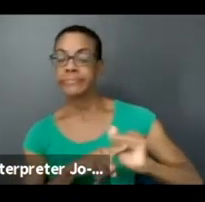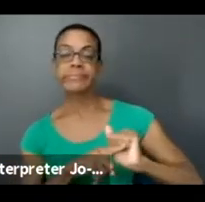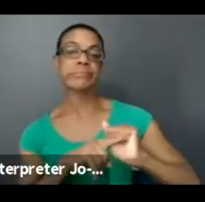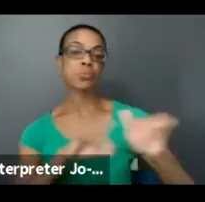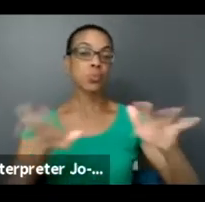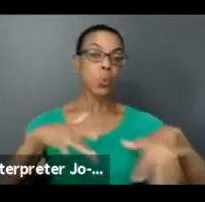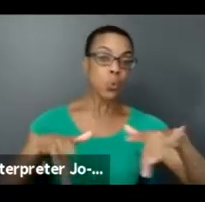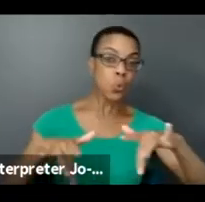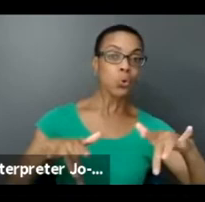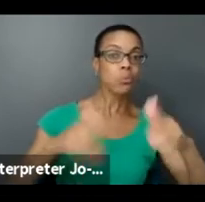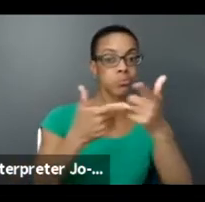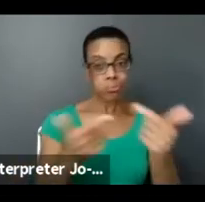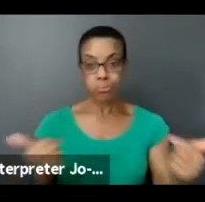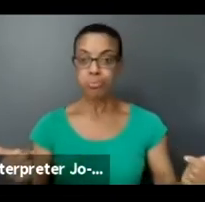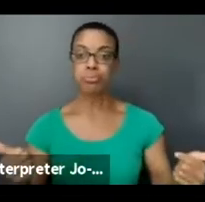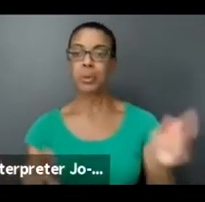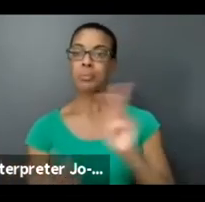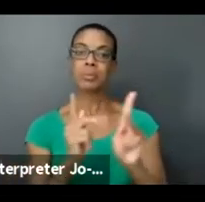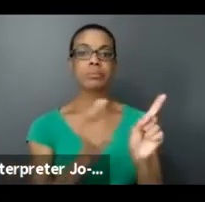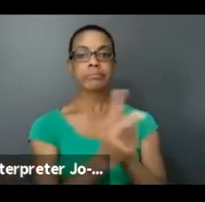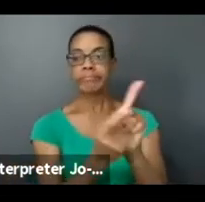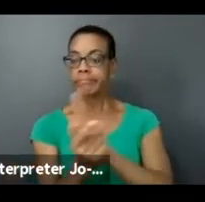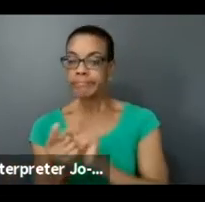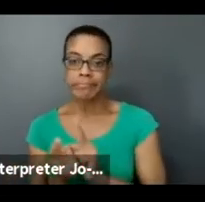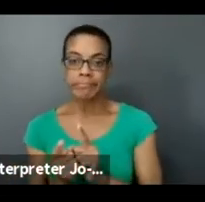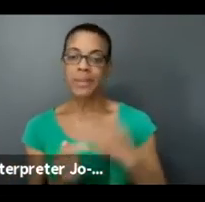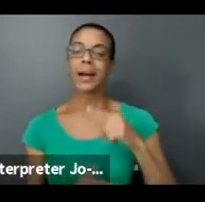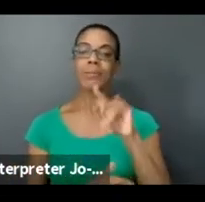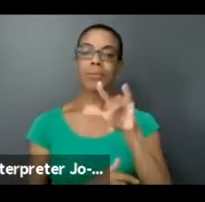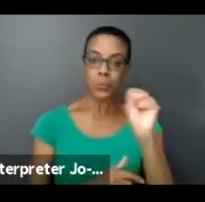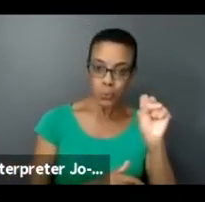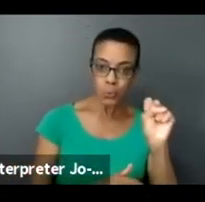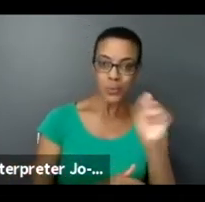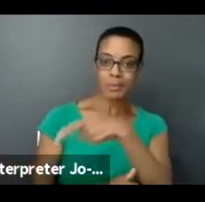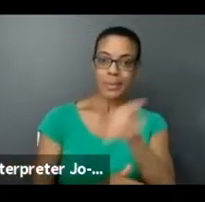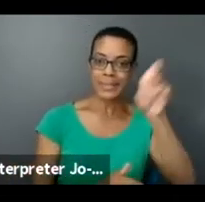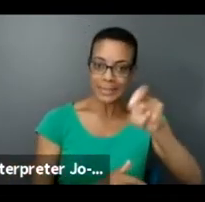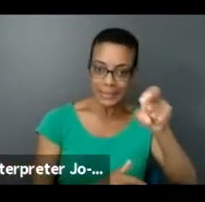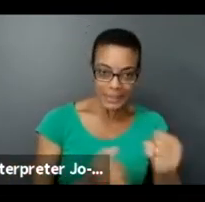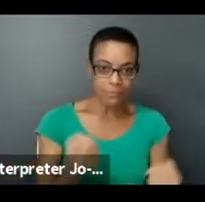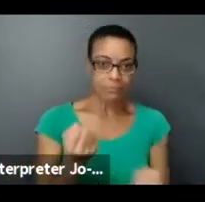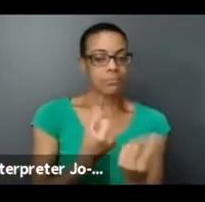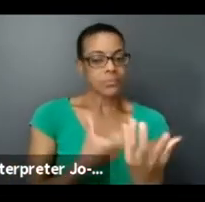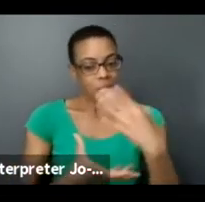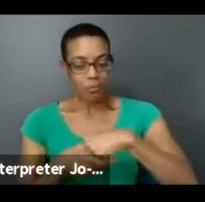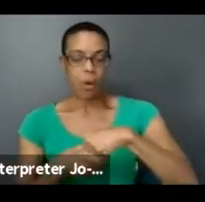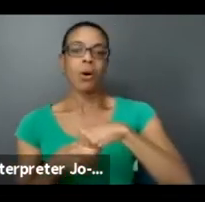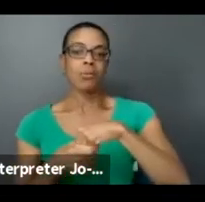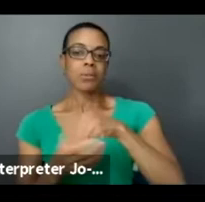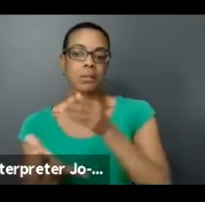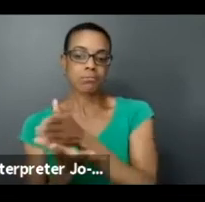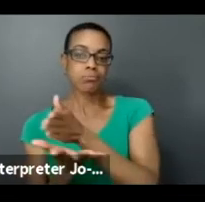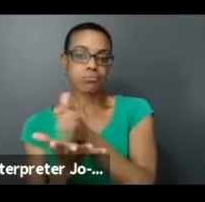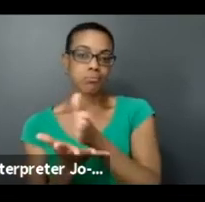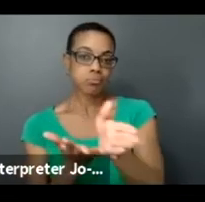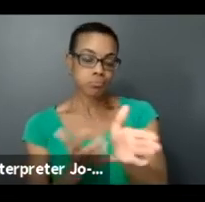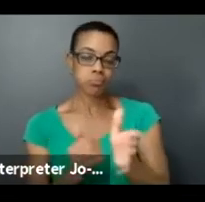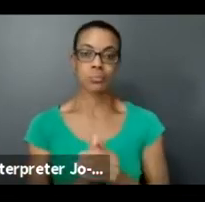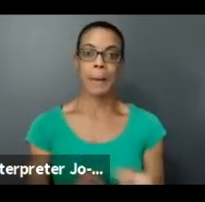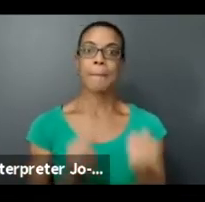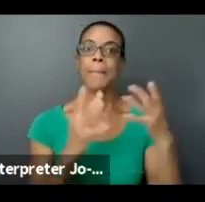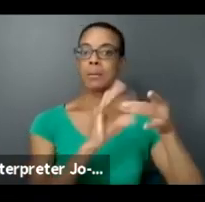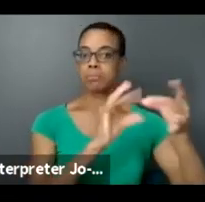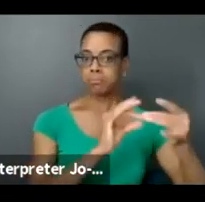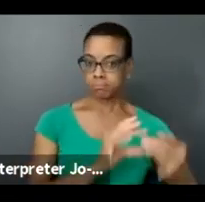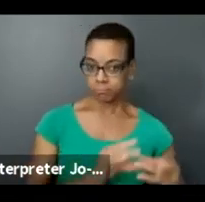space where people can meet and have tools that they need to properly engage in these practices. So there were a lot of other comments that came out of this